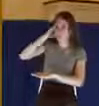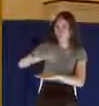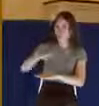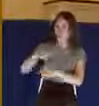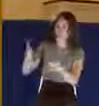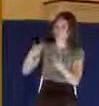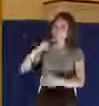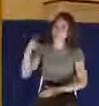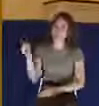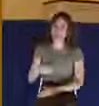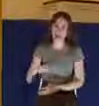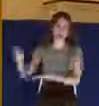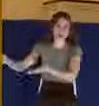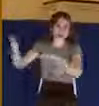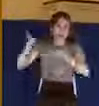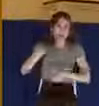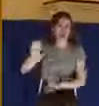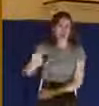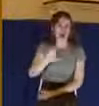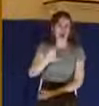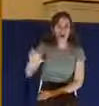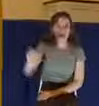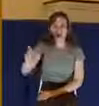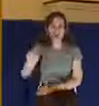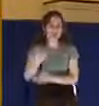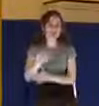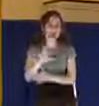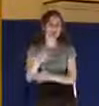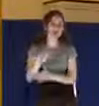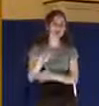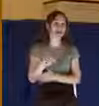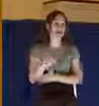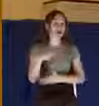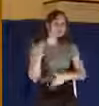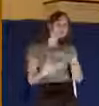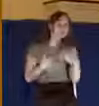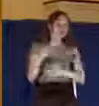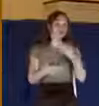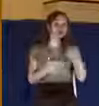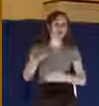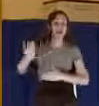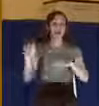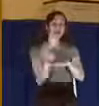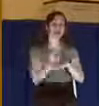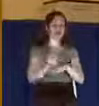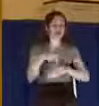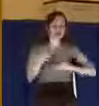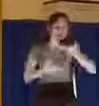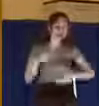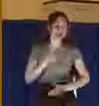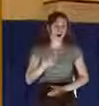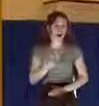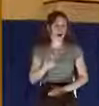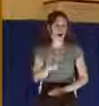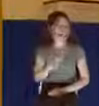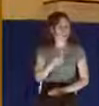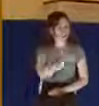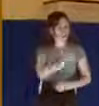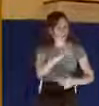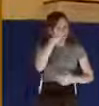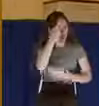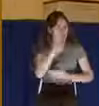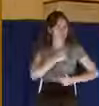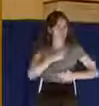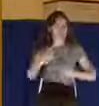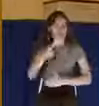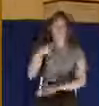just minding his own business. And a Roman soldier grabs him and says, here, you, you carry this cross. And suddenly